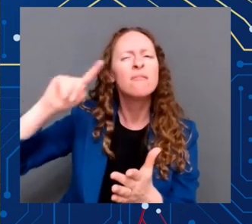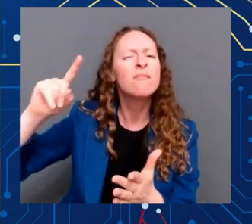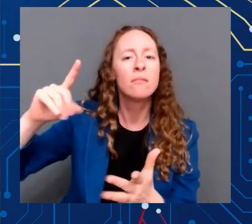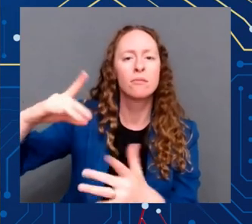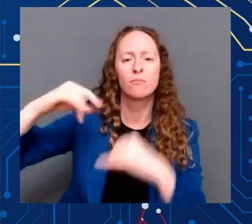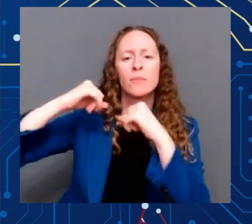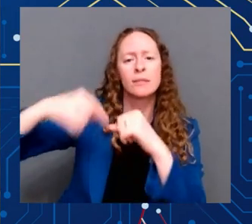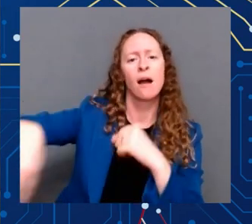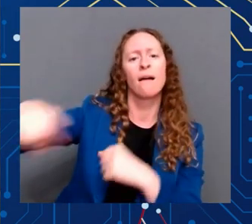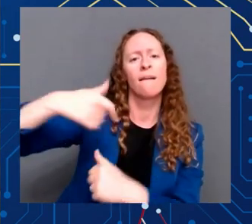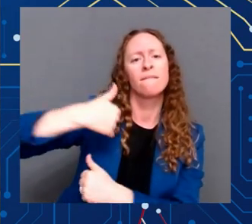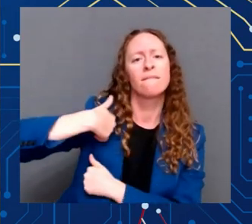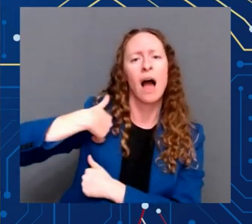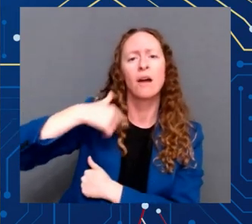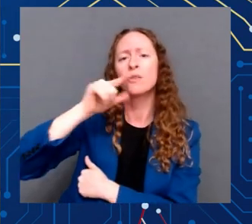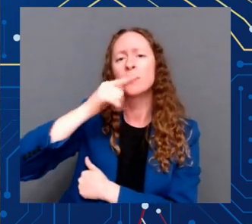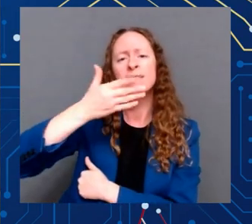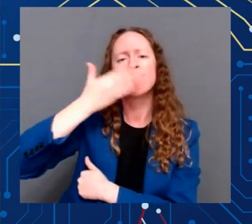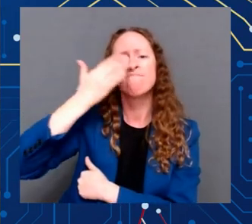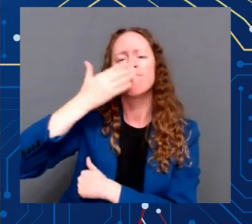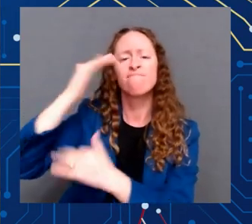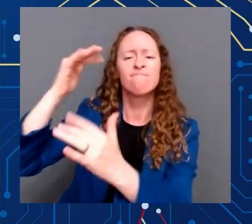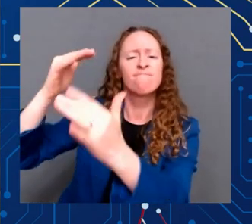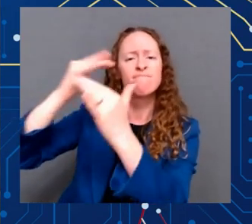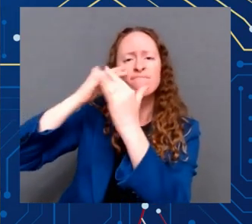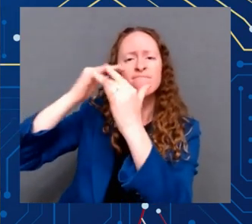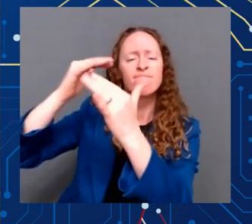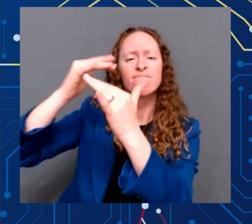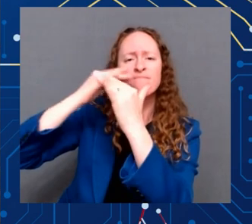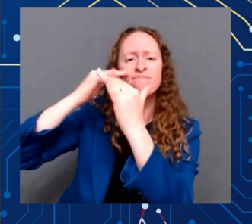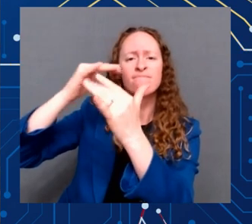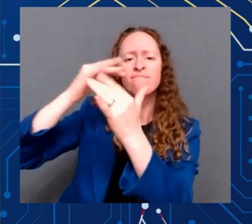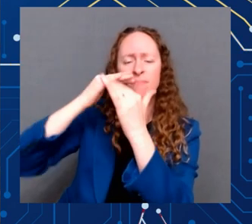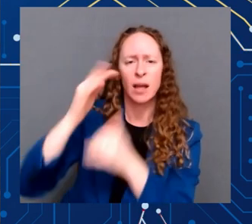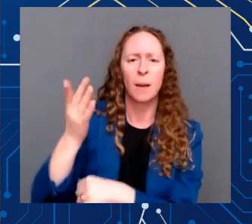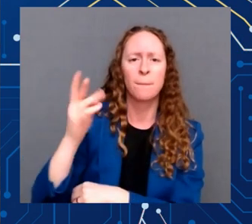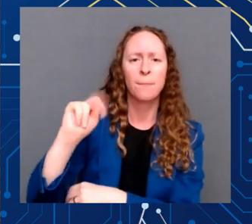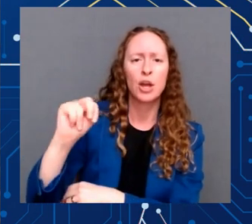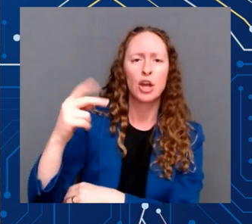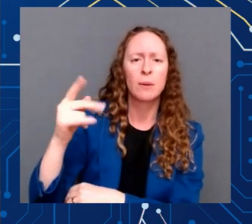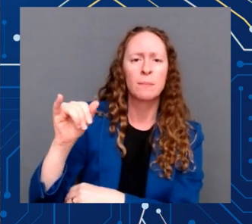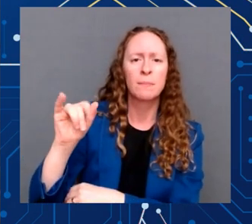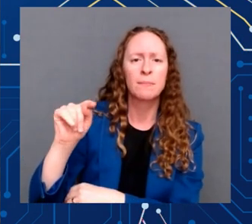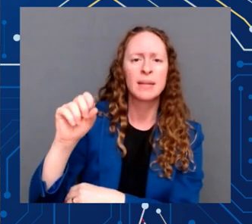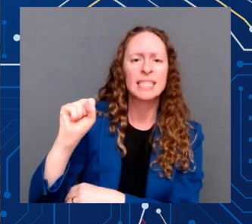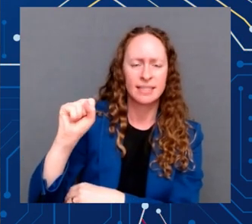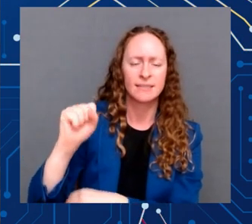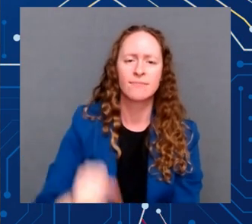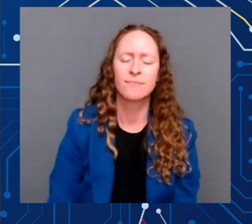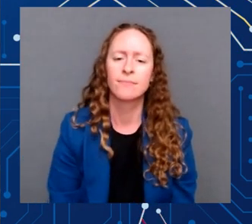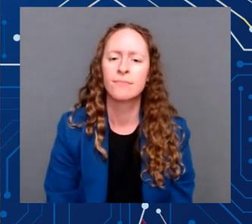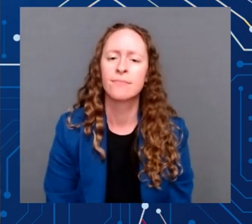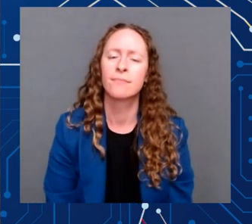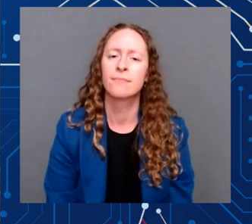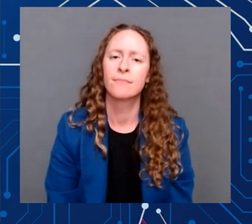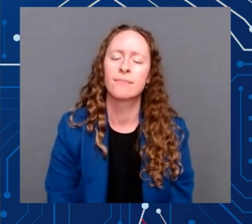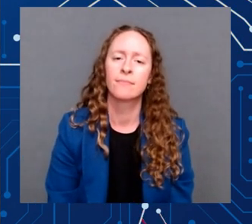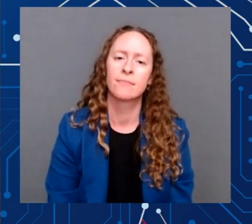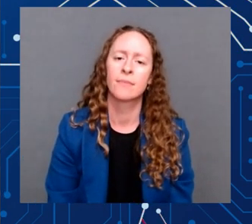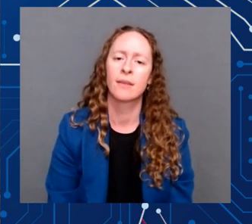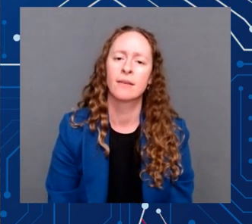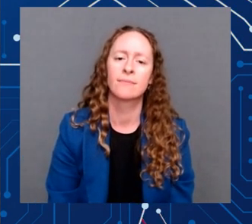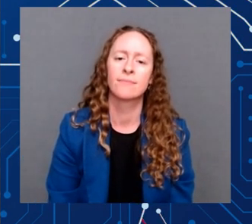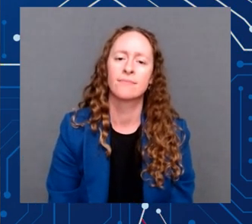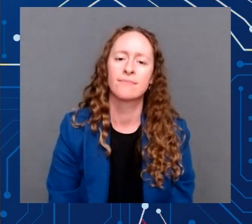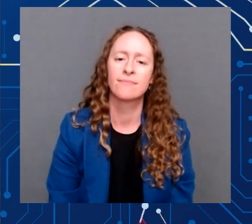And soon, I hope to be signed an Inflation Reduction Act in the law that's going to lower the cost of healthcare and energy and make historic